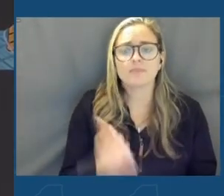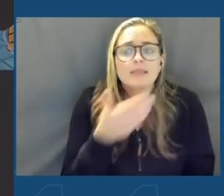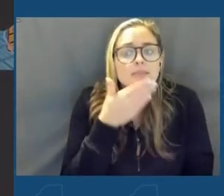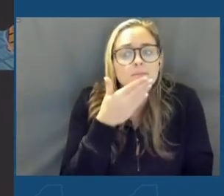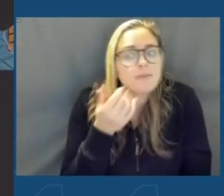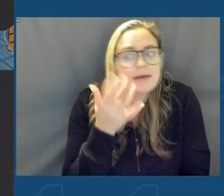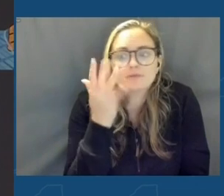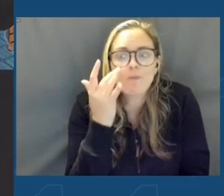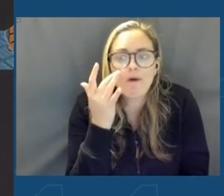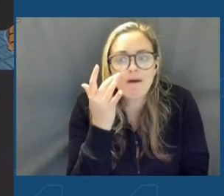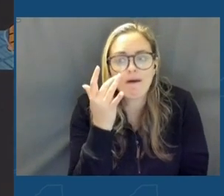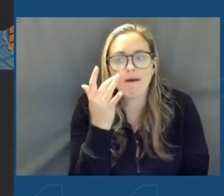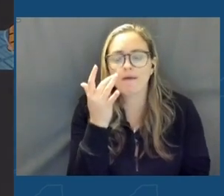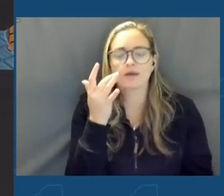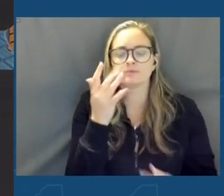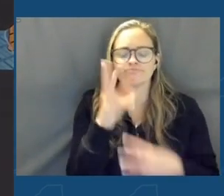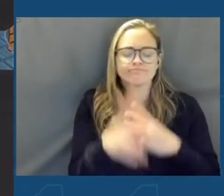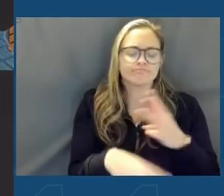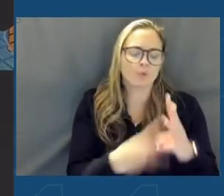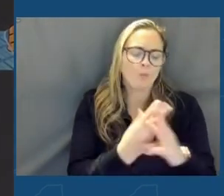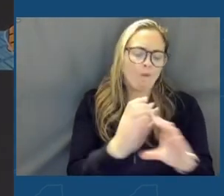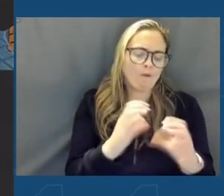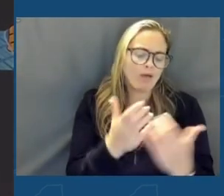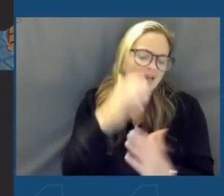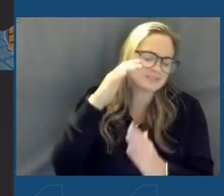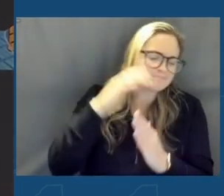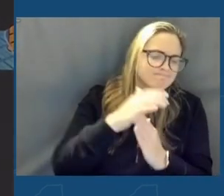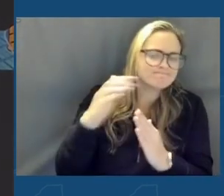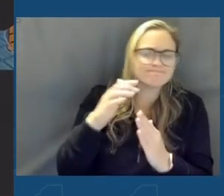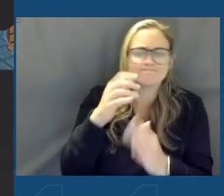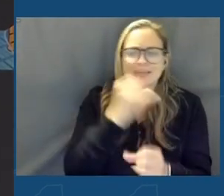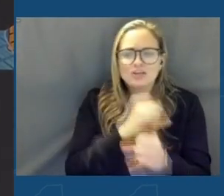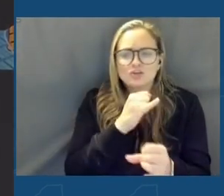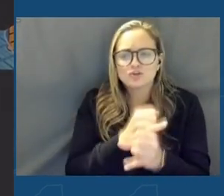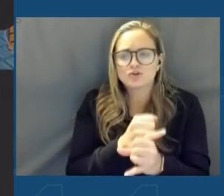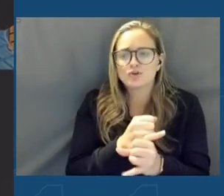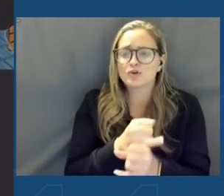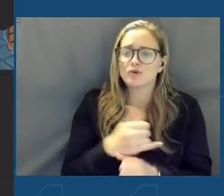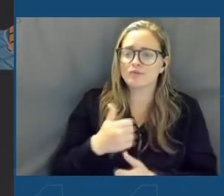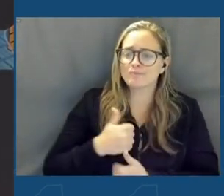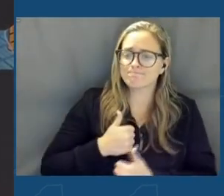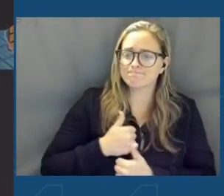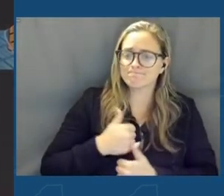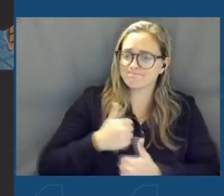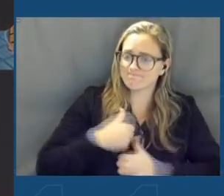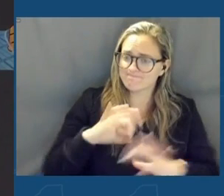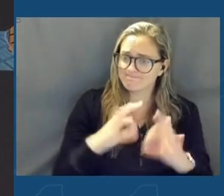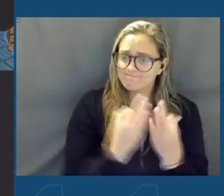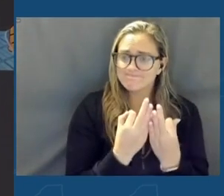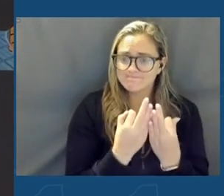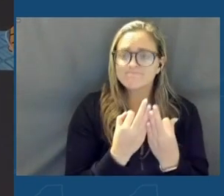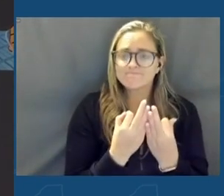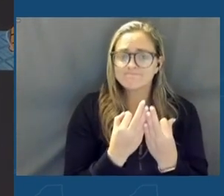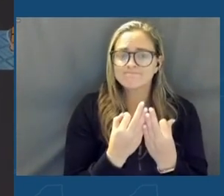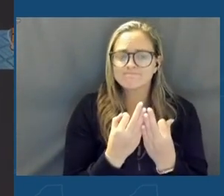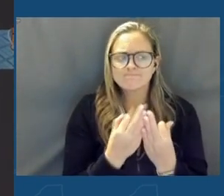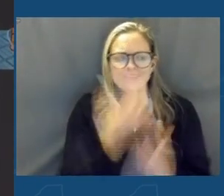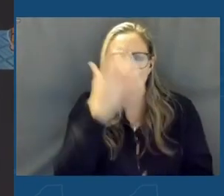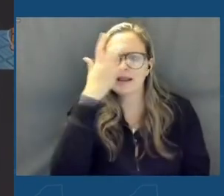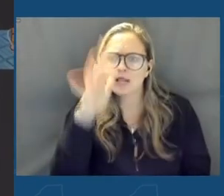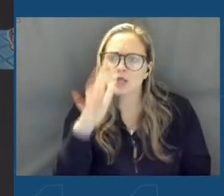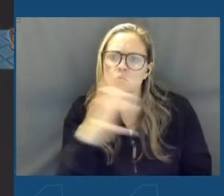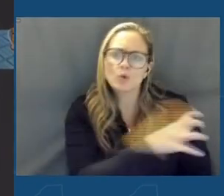it houses the world-class Institute for Veterans and Military Families, which leverages the intellectual power of the